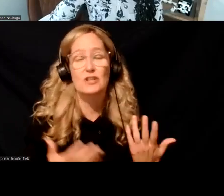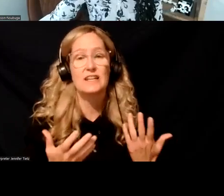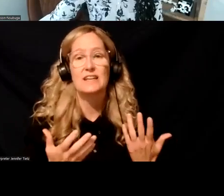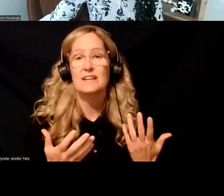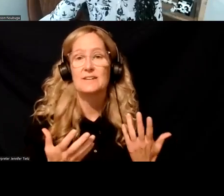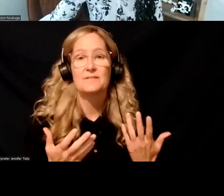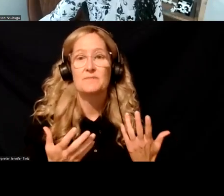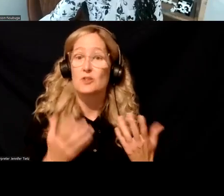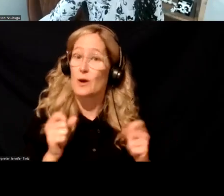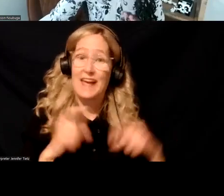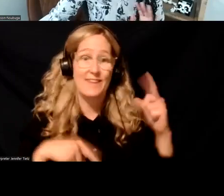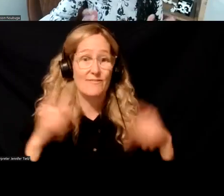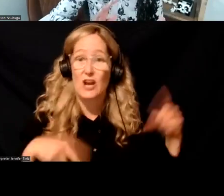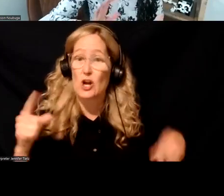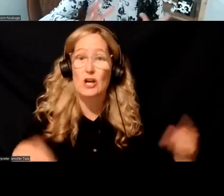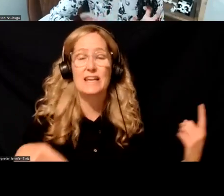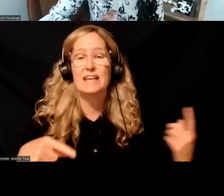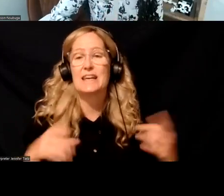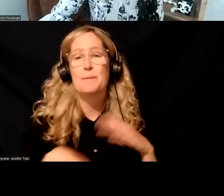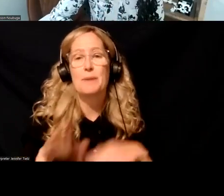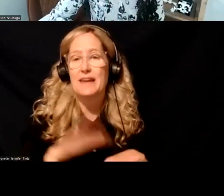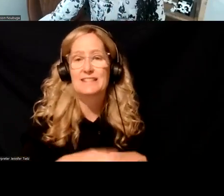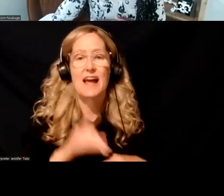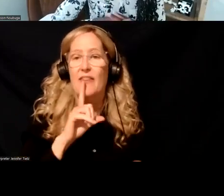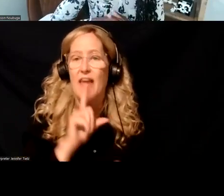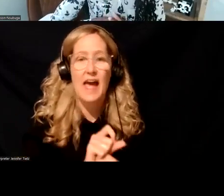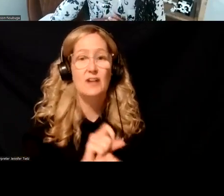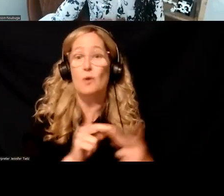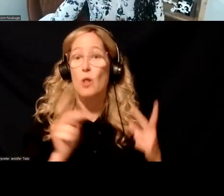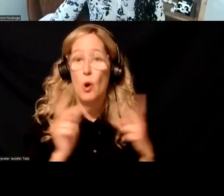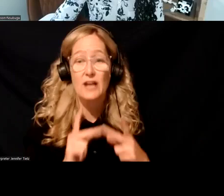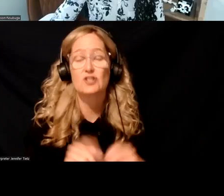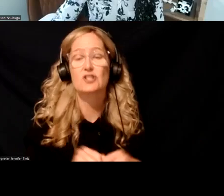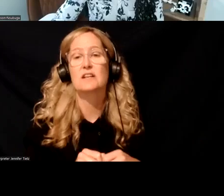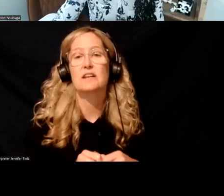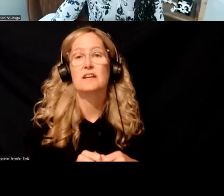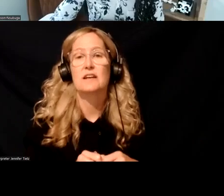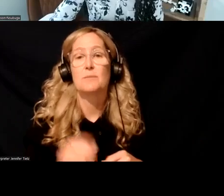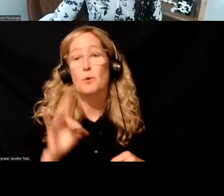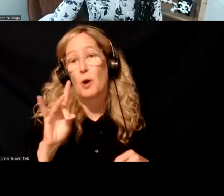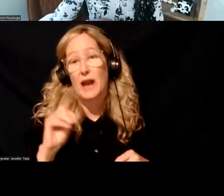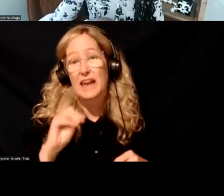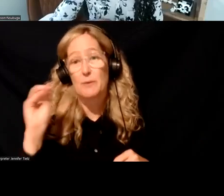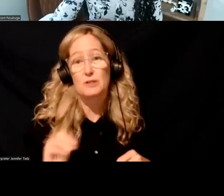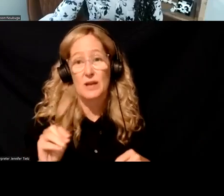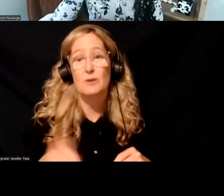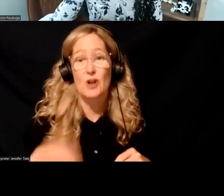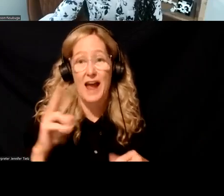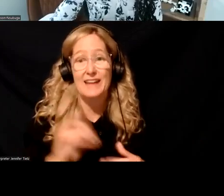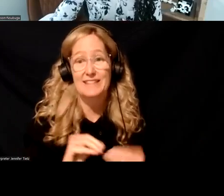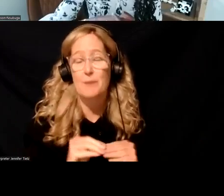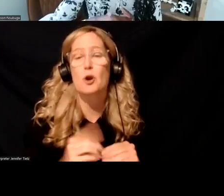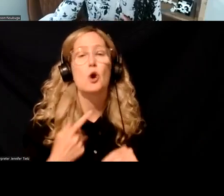vary, um, based on, um, the actual location, but at our highest, were at 80%. Um, we were